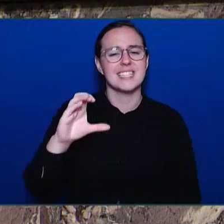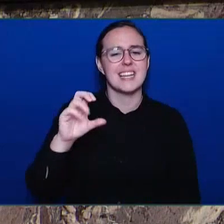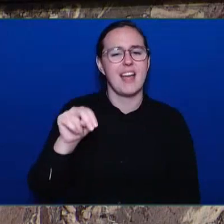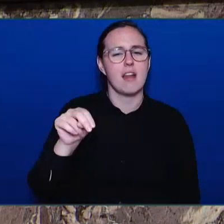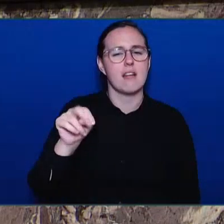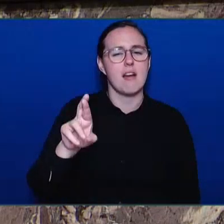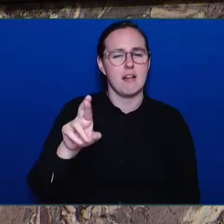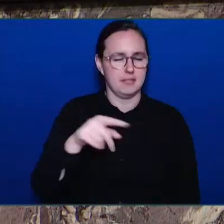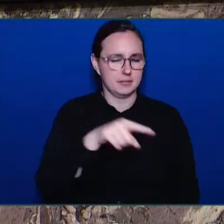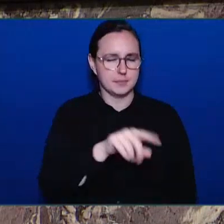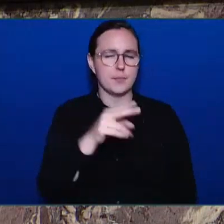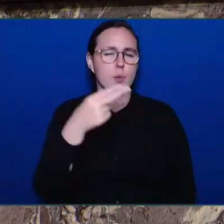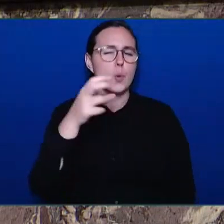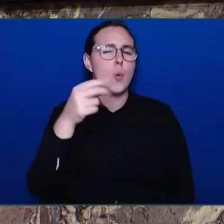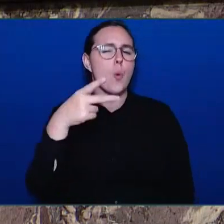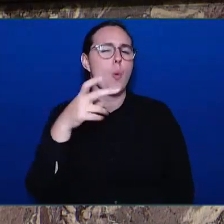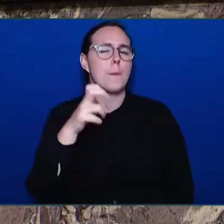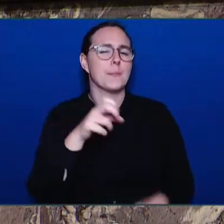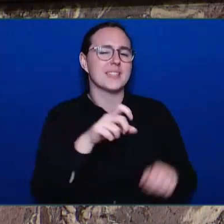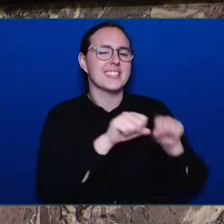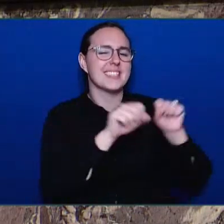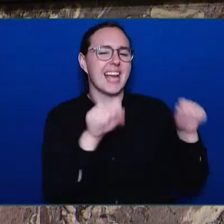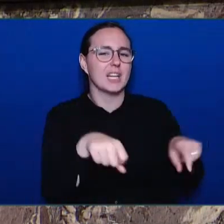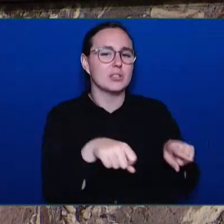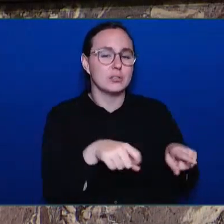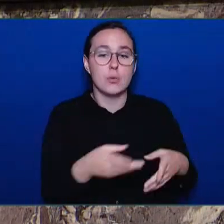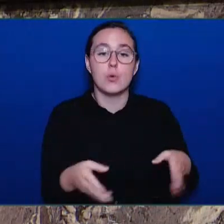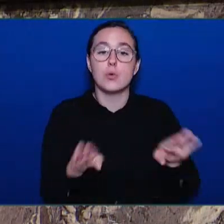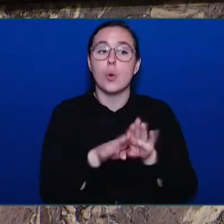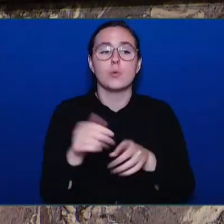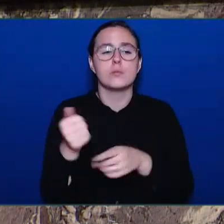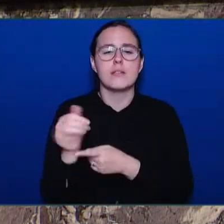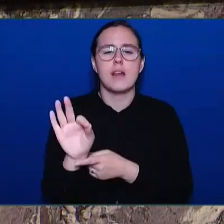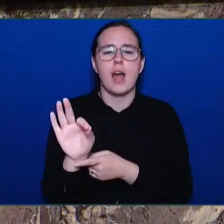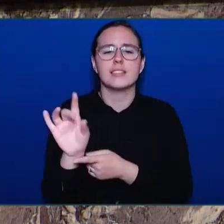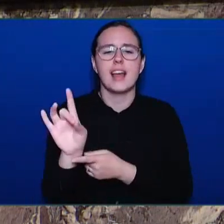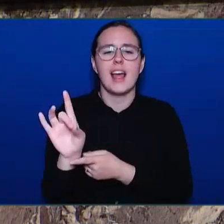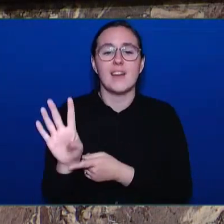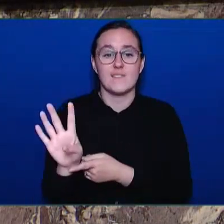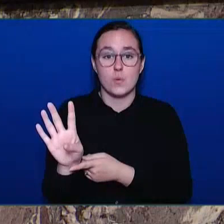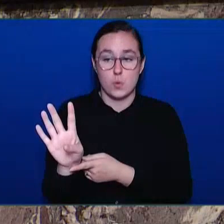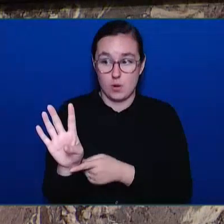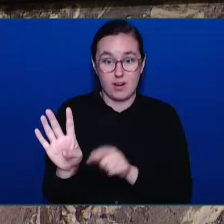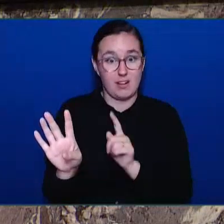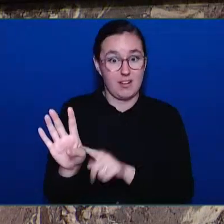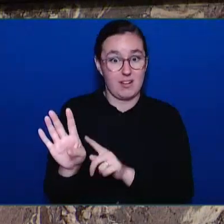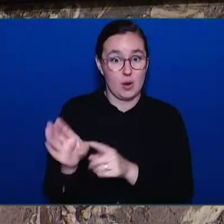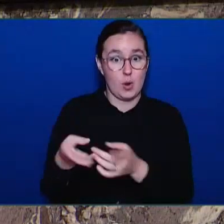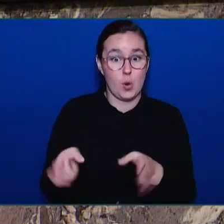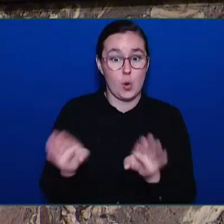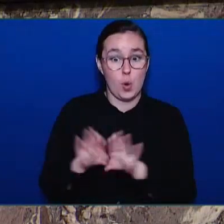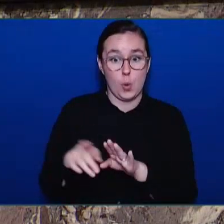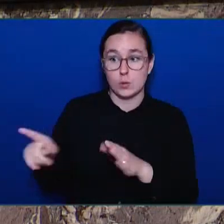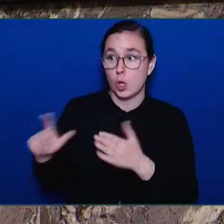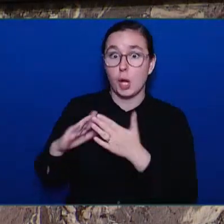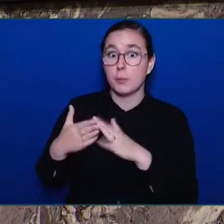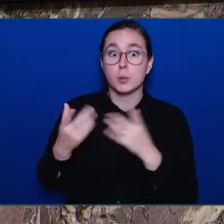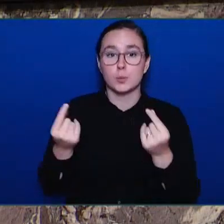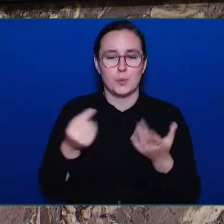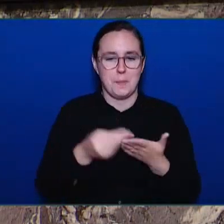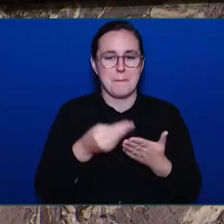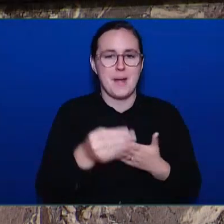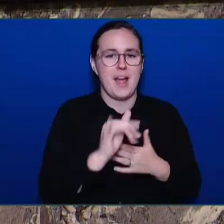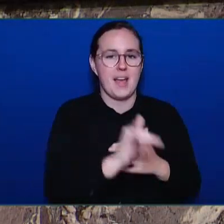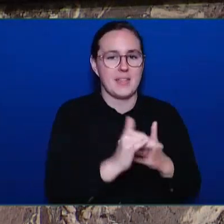It was purchased by the community at that time and relocated, serving as an arts and culture centre and a hub for